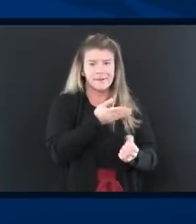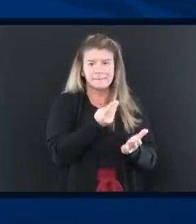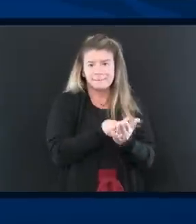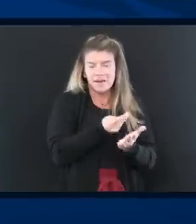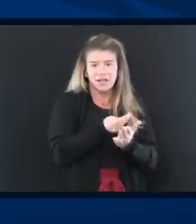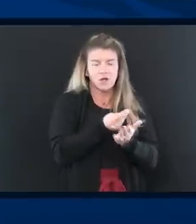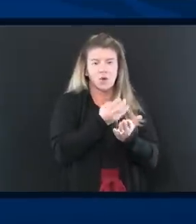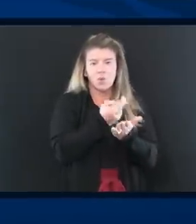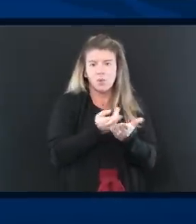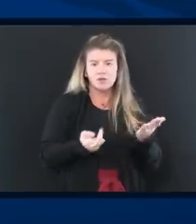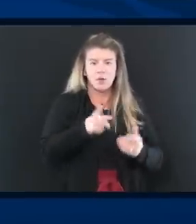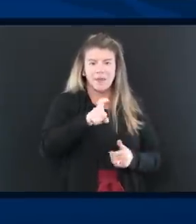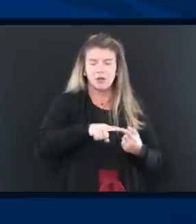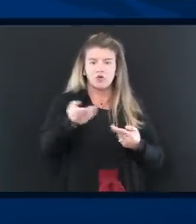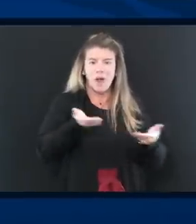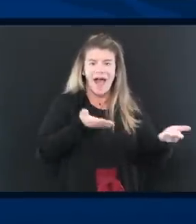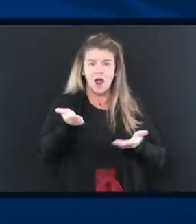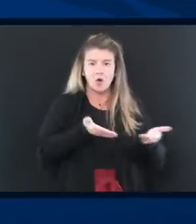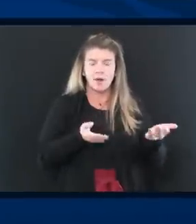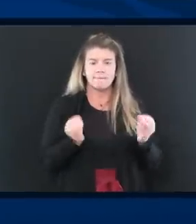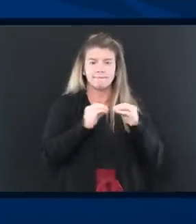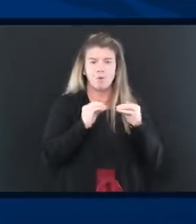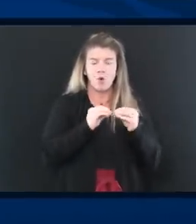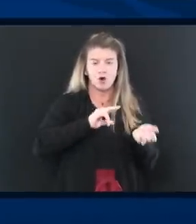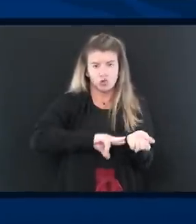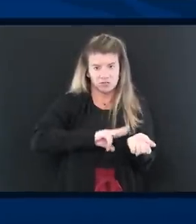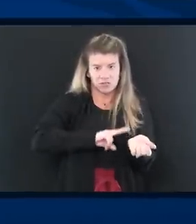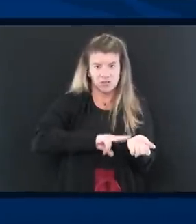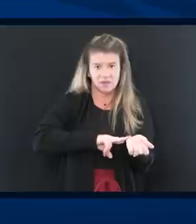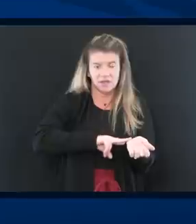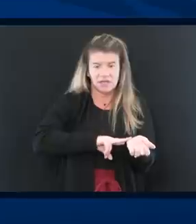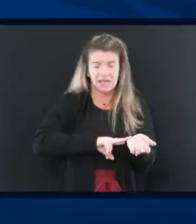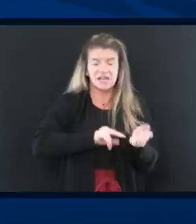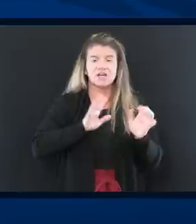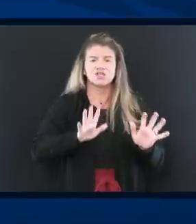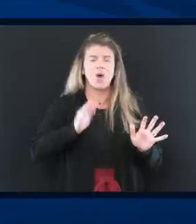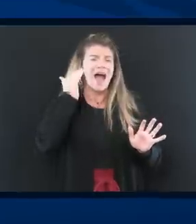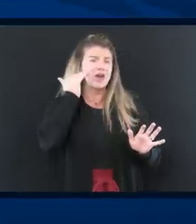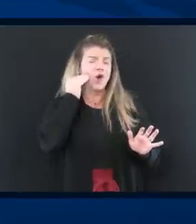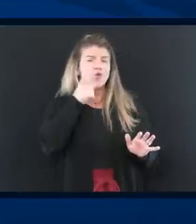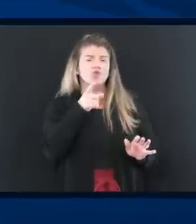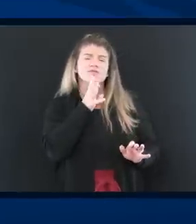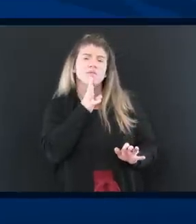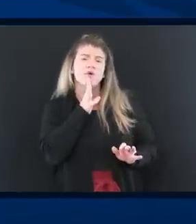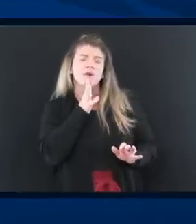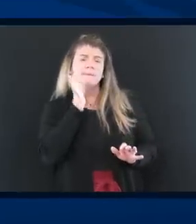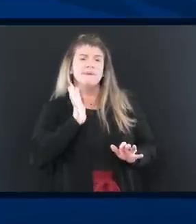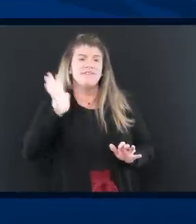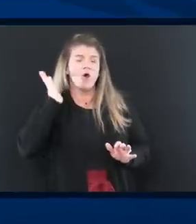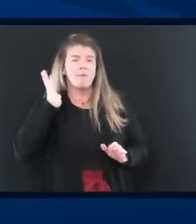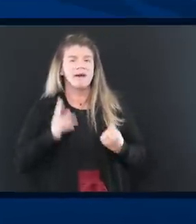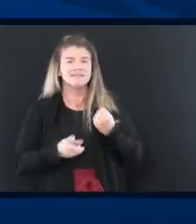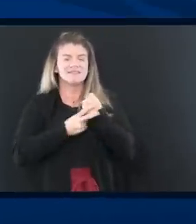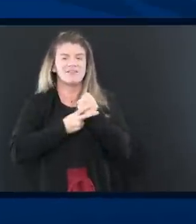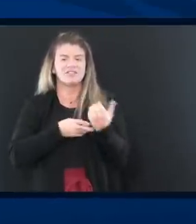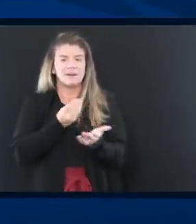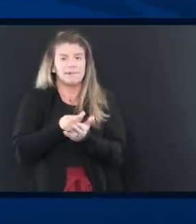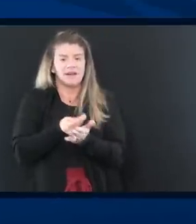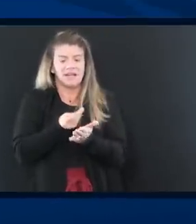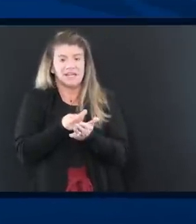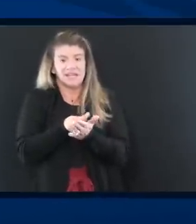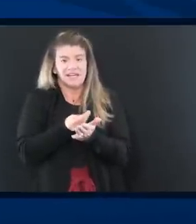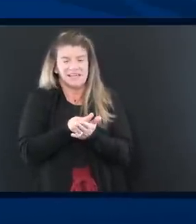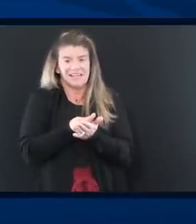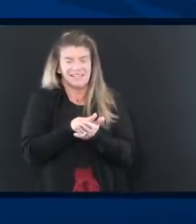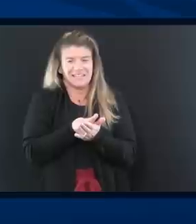that they, they need to hire more, you know, hire more nurses. Governor, know you had spoken previously about reserving some funds in a, in